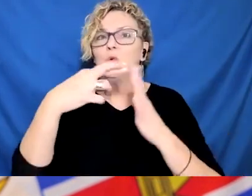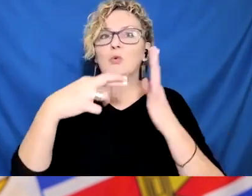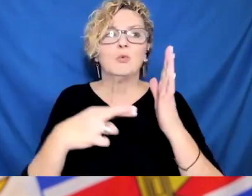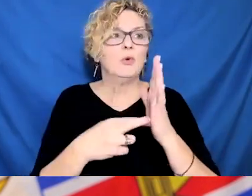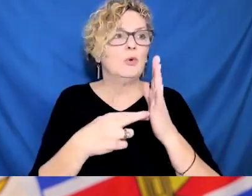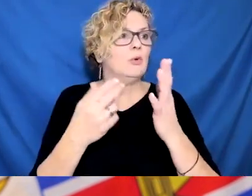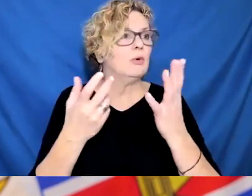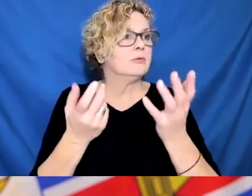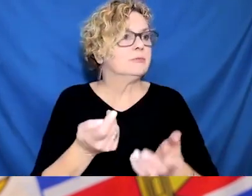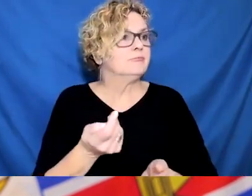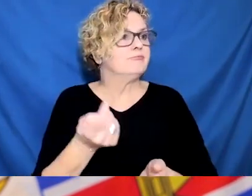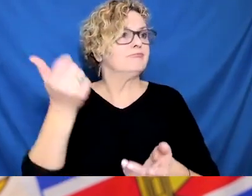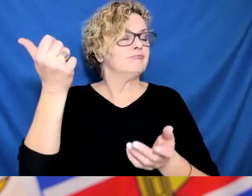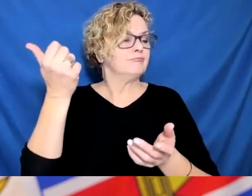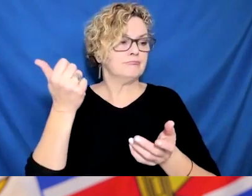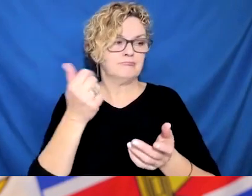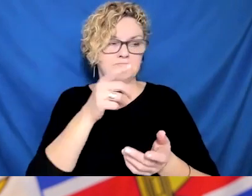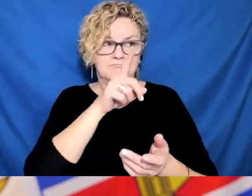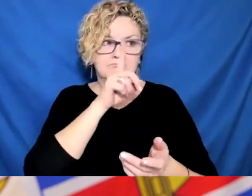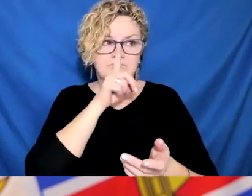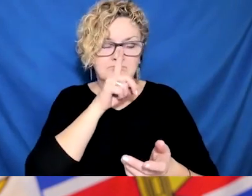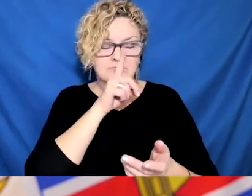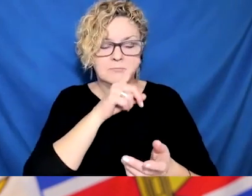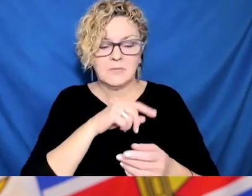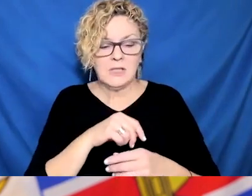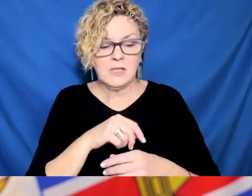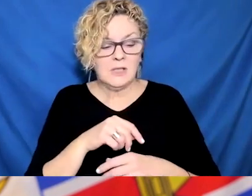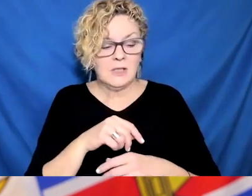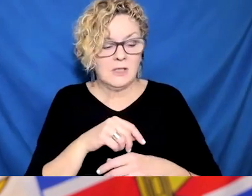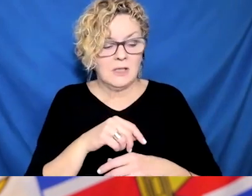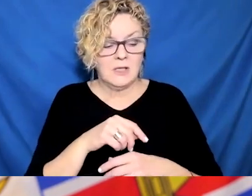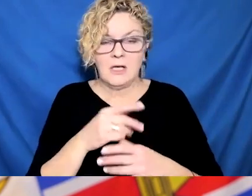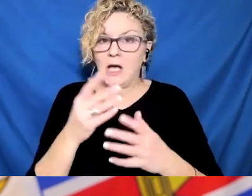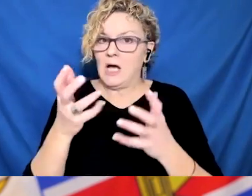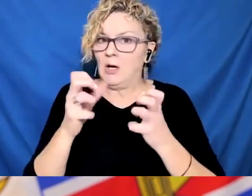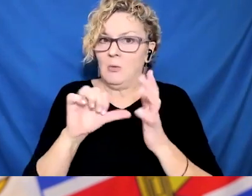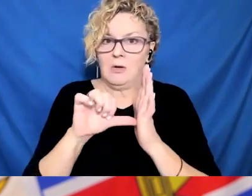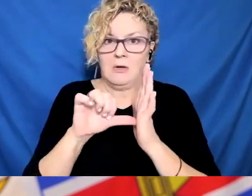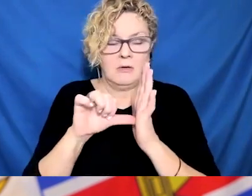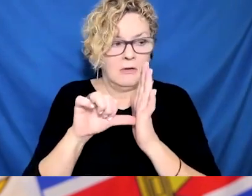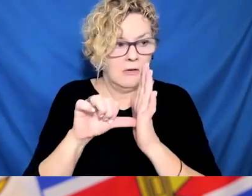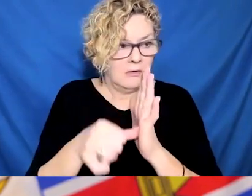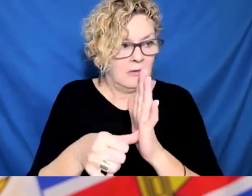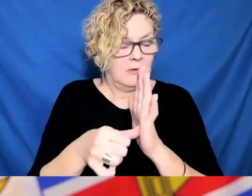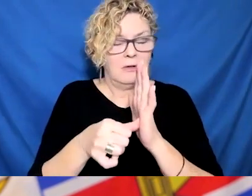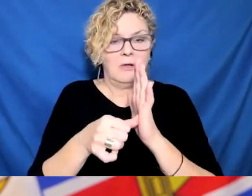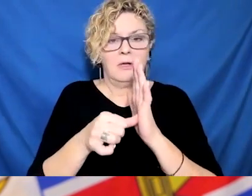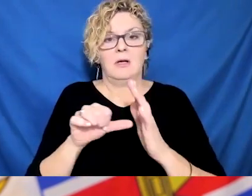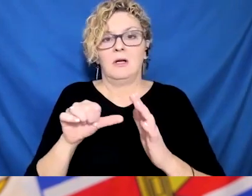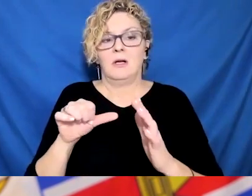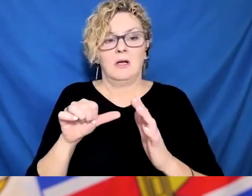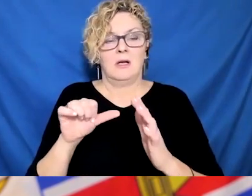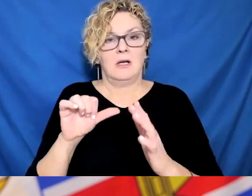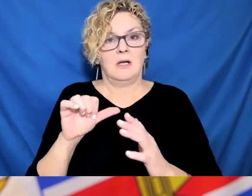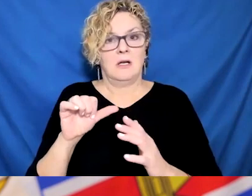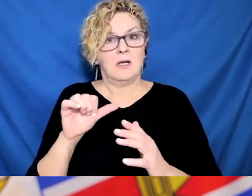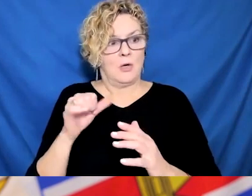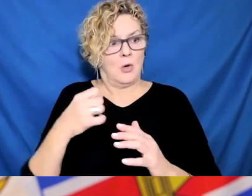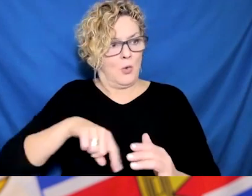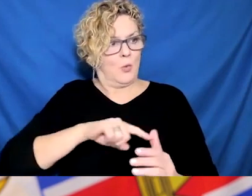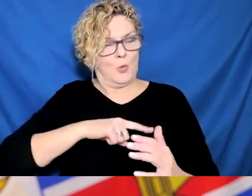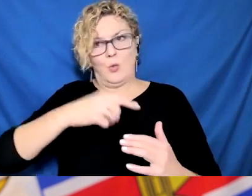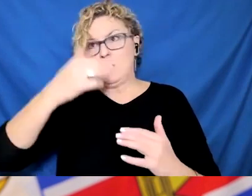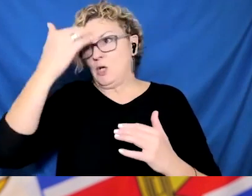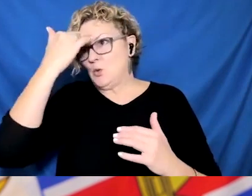last for 10 days. We end isolation periods after five days. Other jurisdictions aren't going as far as saying close contacts don't have to